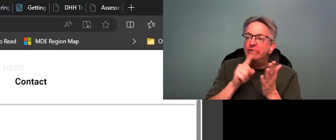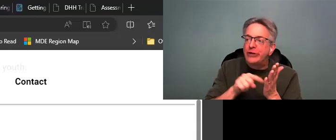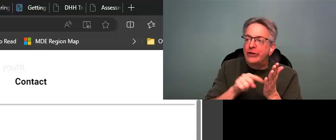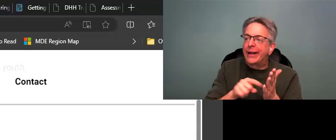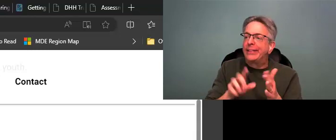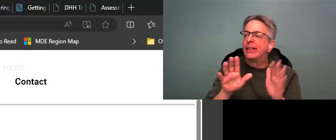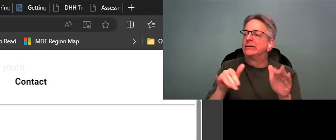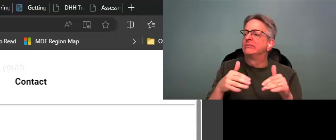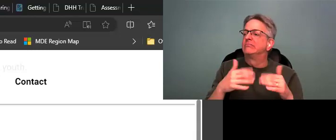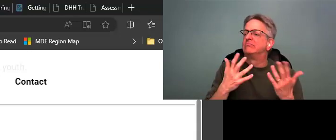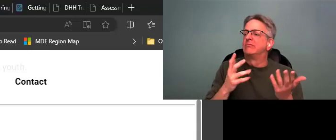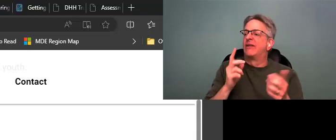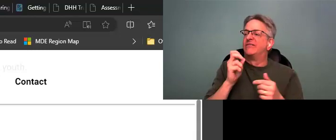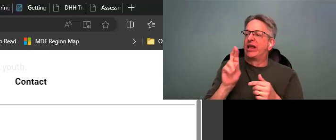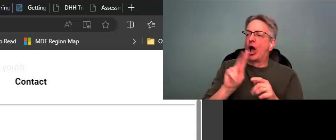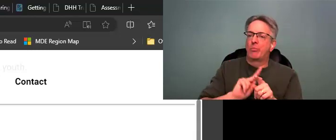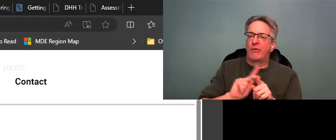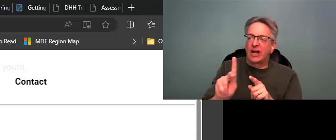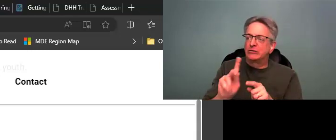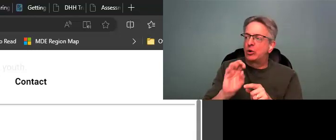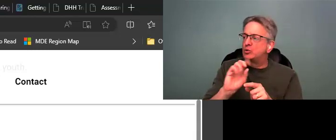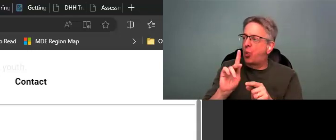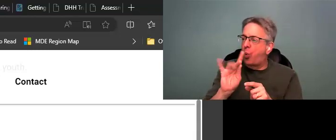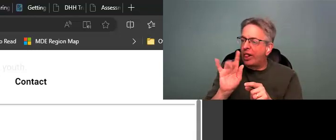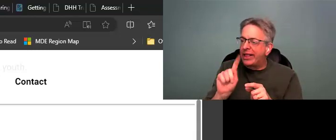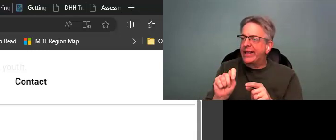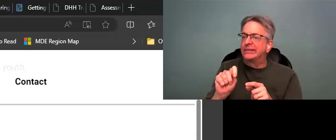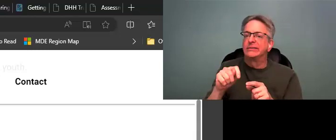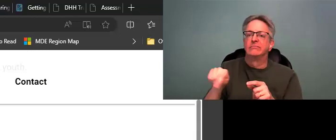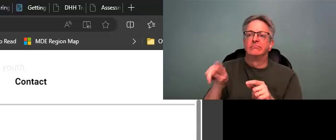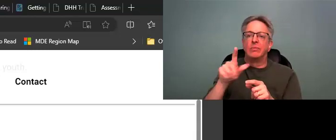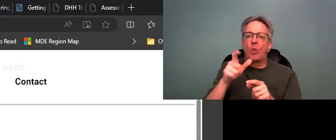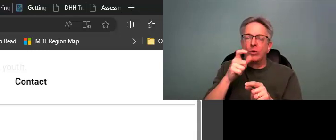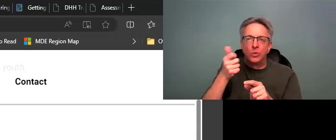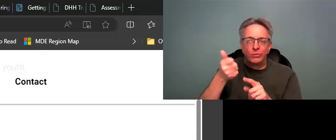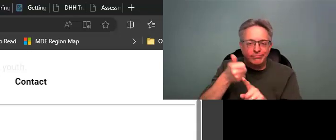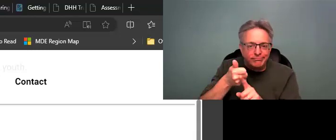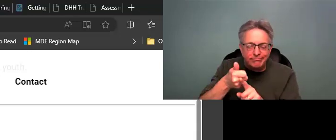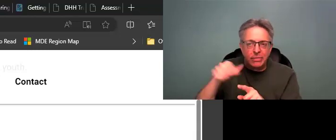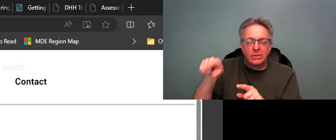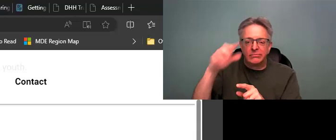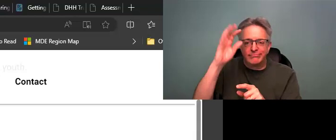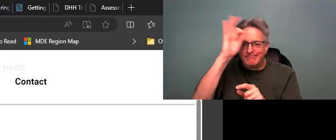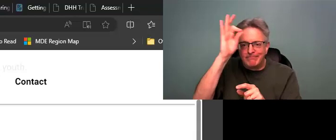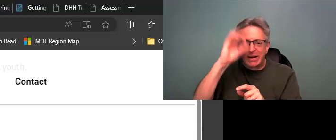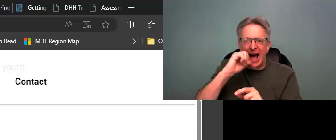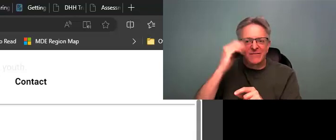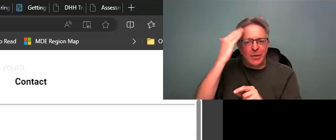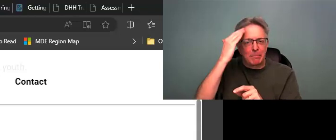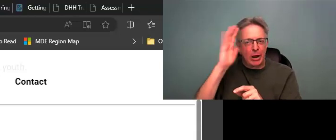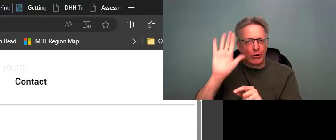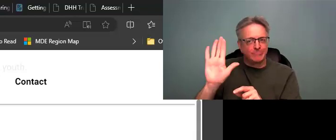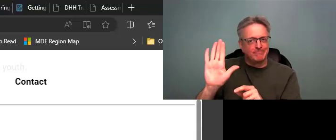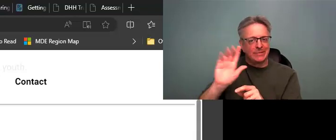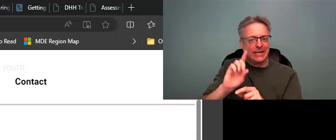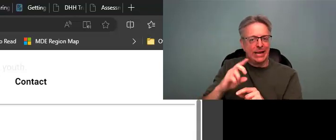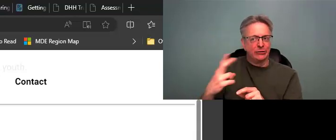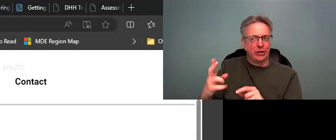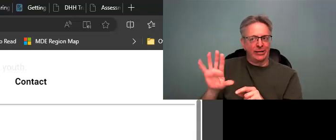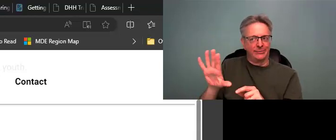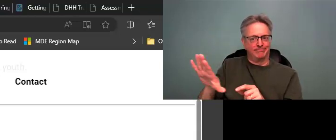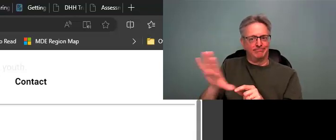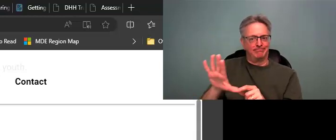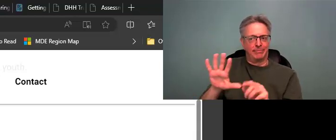here, there's a guide, there's tools, there's a checklist, there's VR professional toolkit for those, uh, who may not be